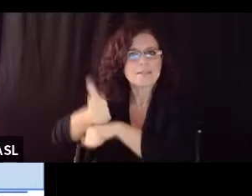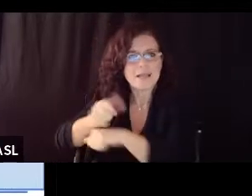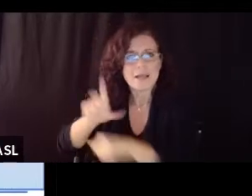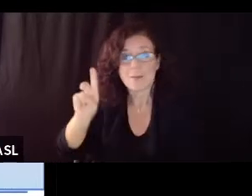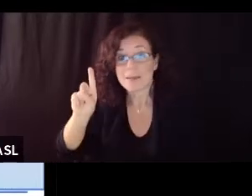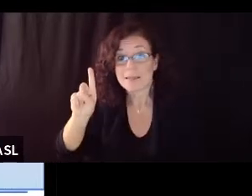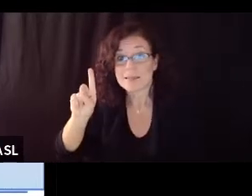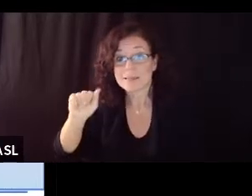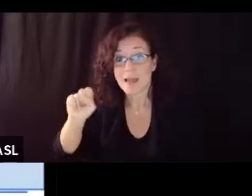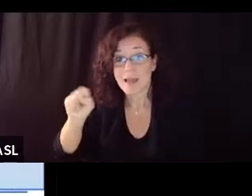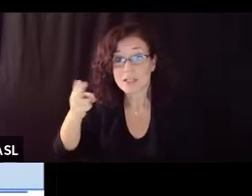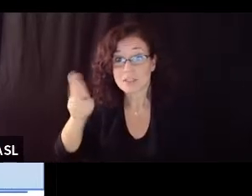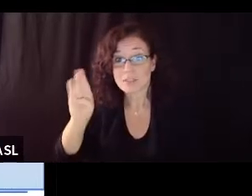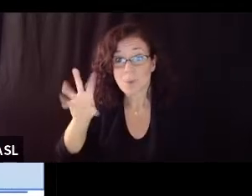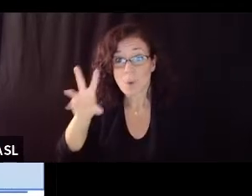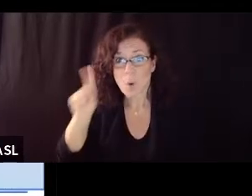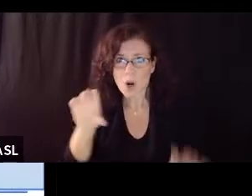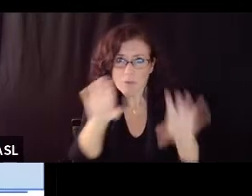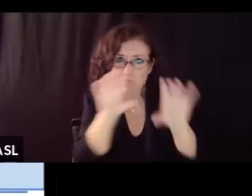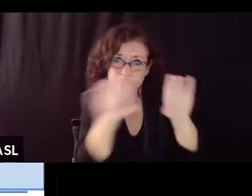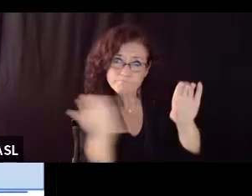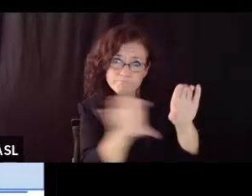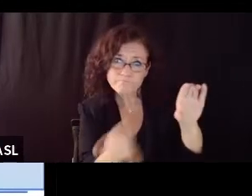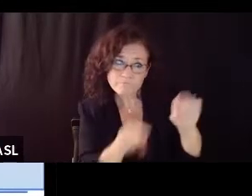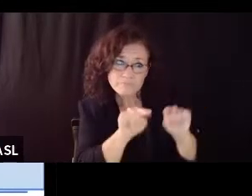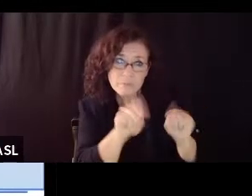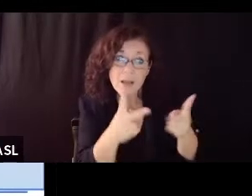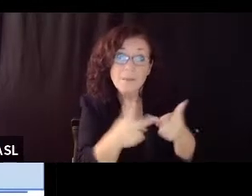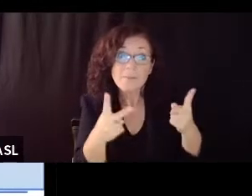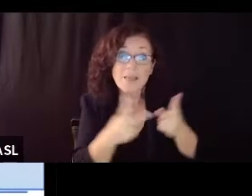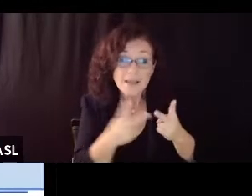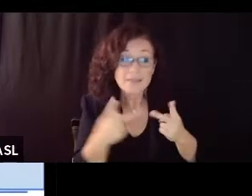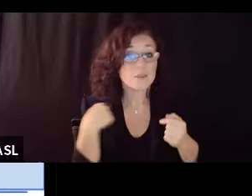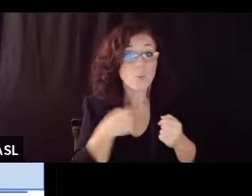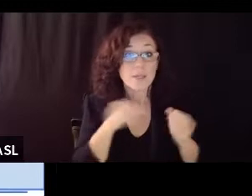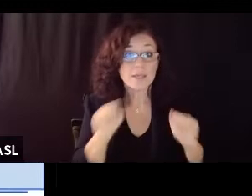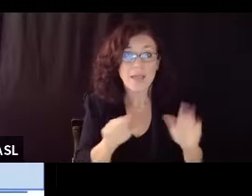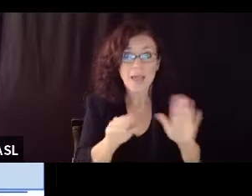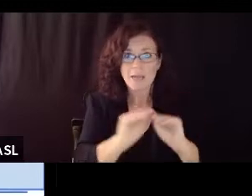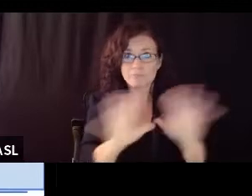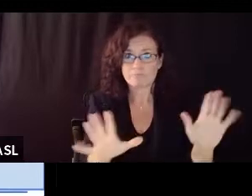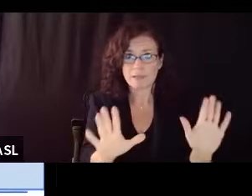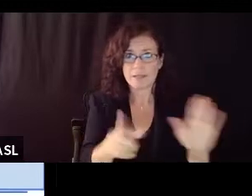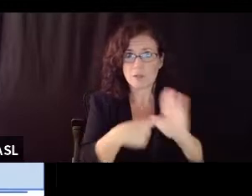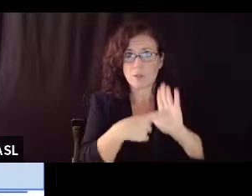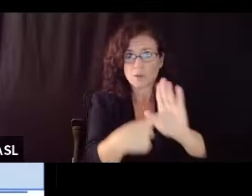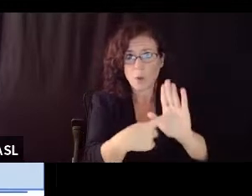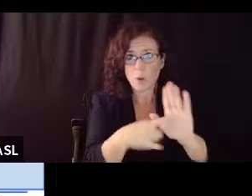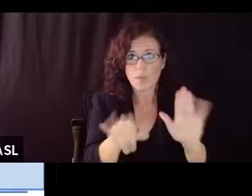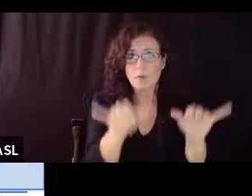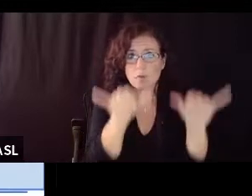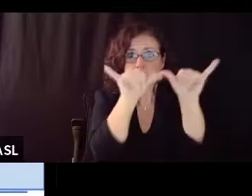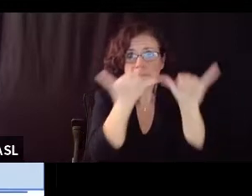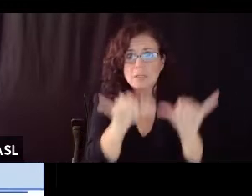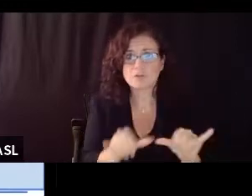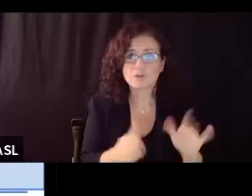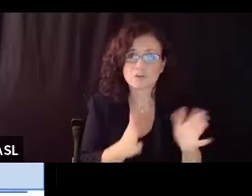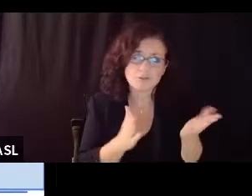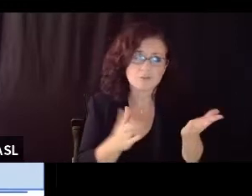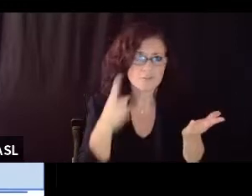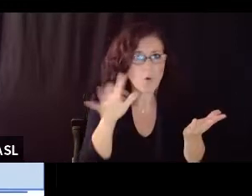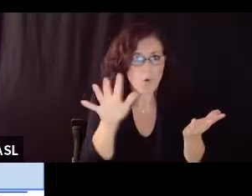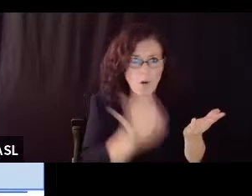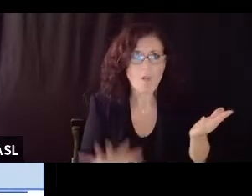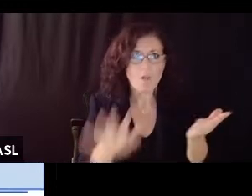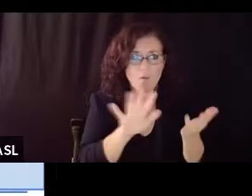be so that we can make these kinds of um data points transparent at the state level so there will be